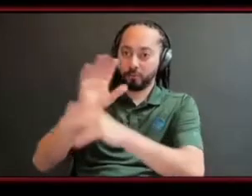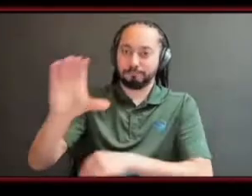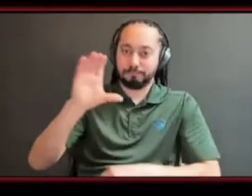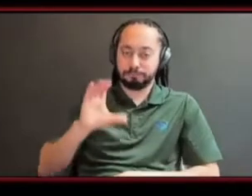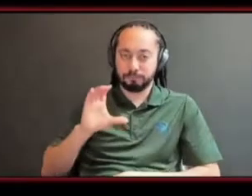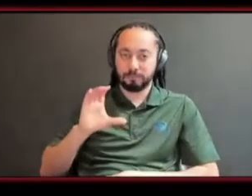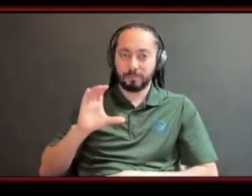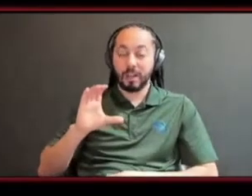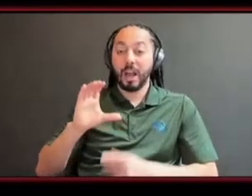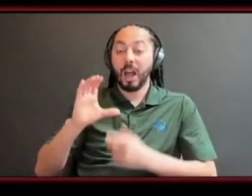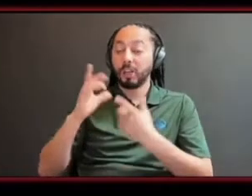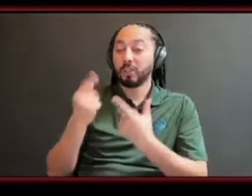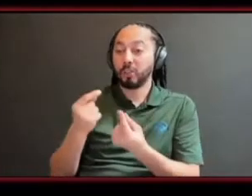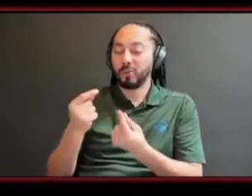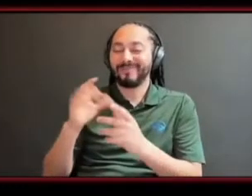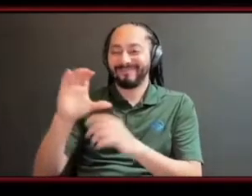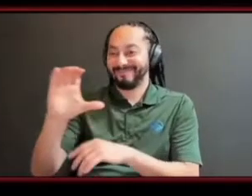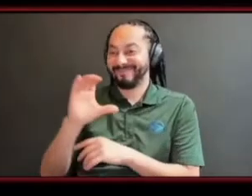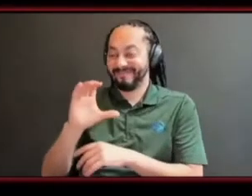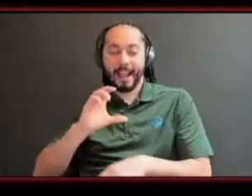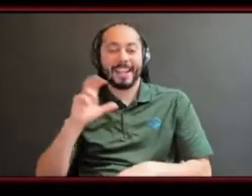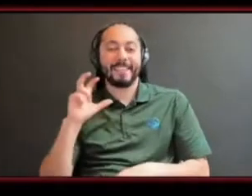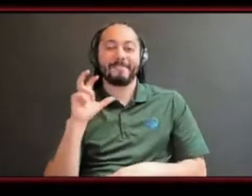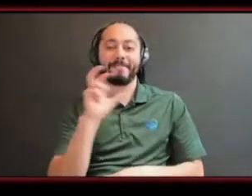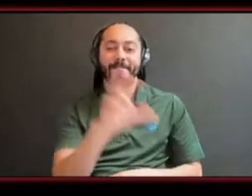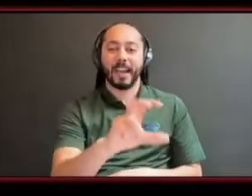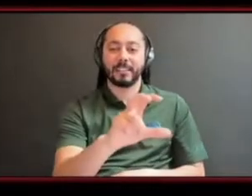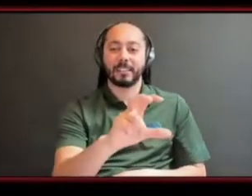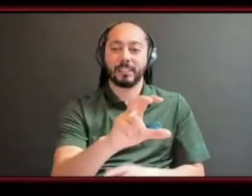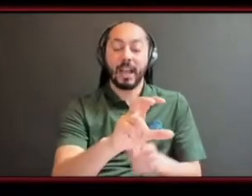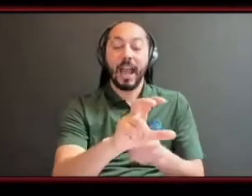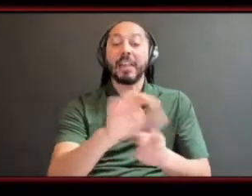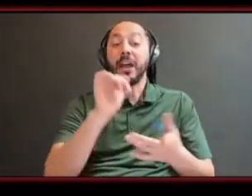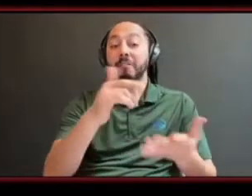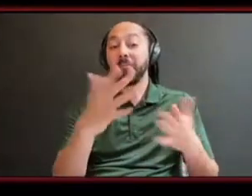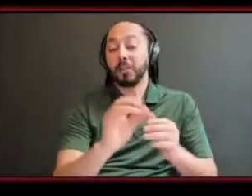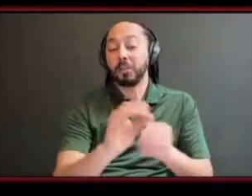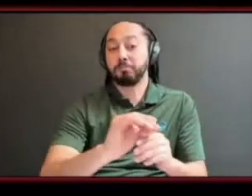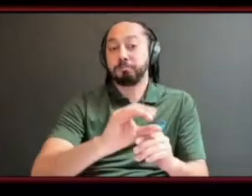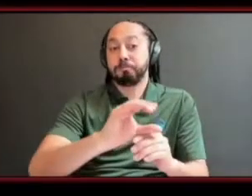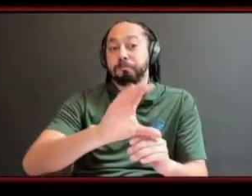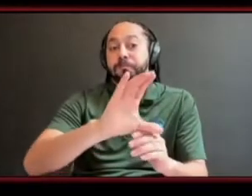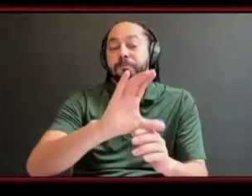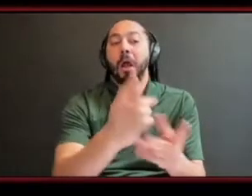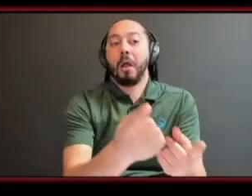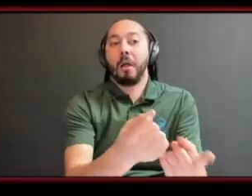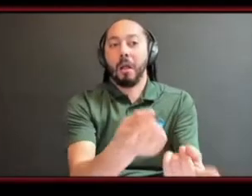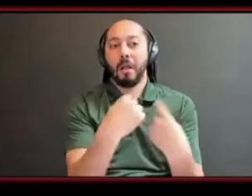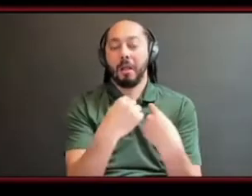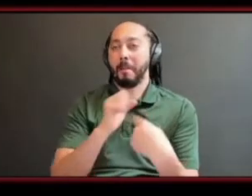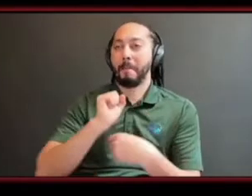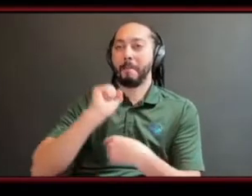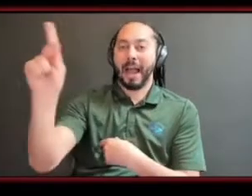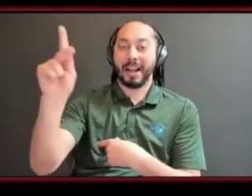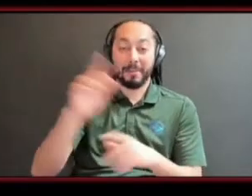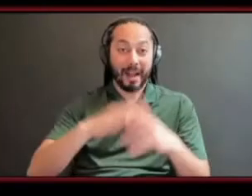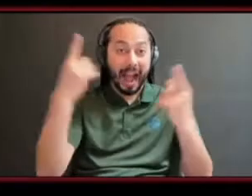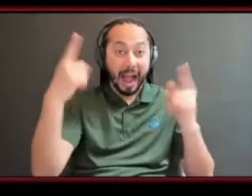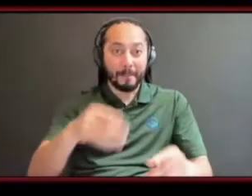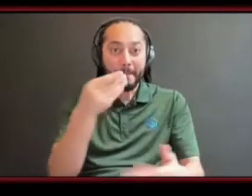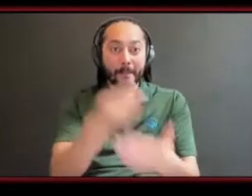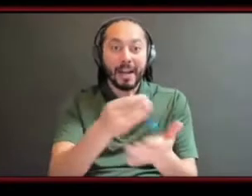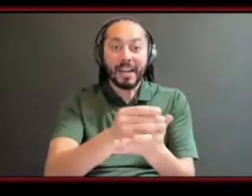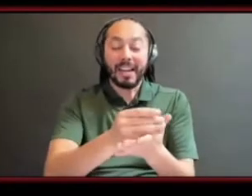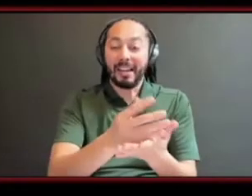in i'll get it back i'll be able to have that money to like to to pay back or whatever and it didn't work like that like the money was just gone and it's like oh i need